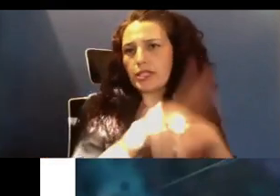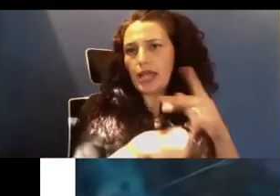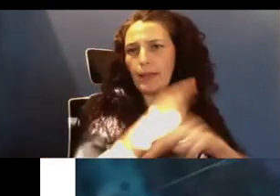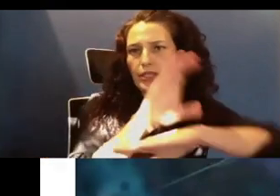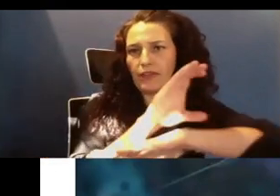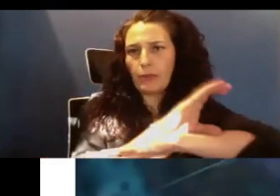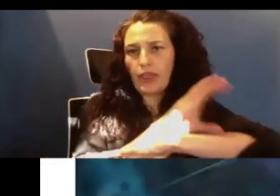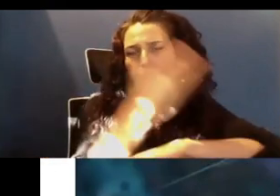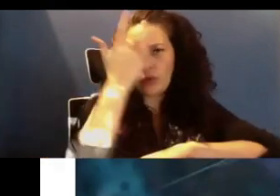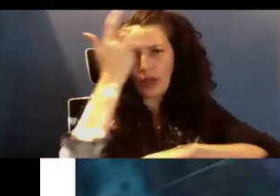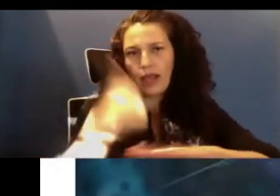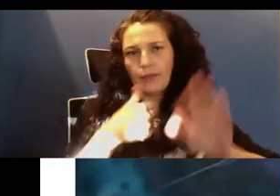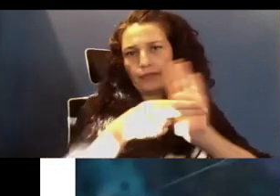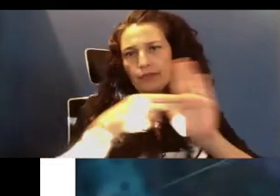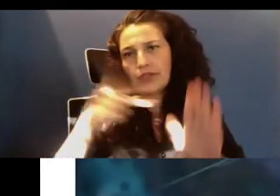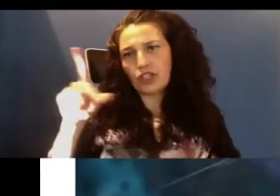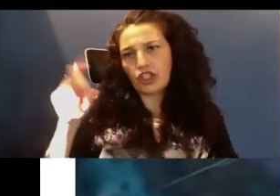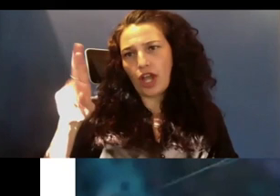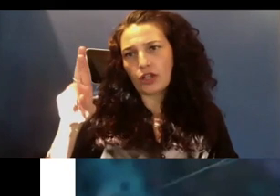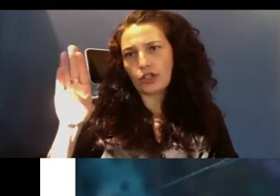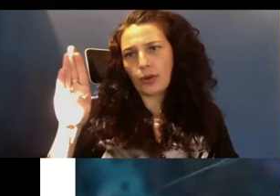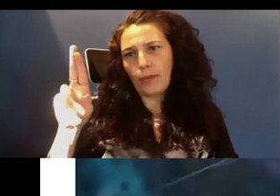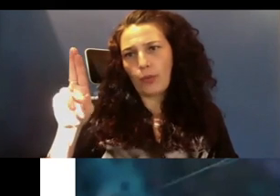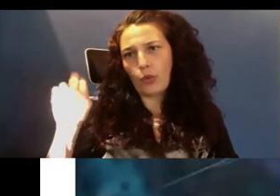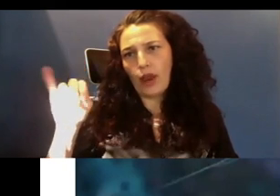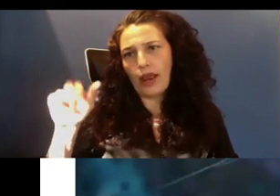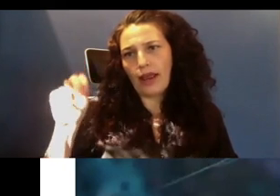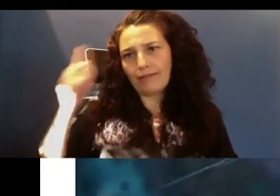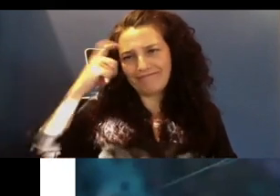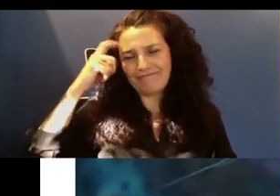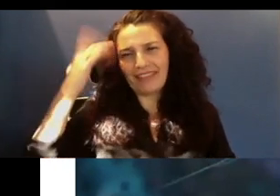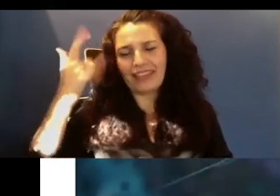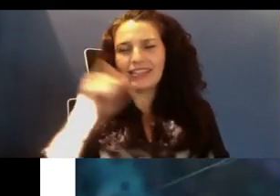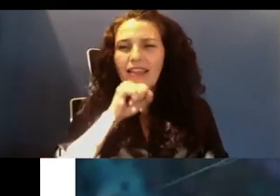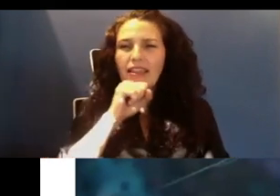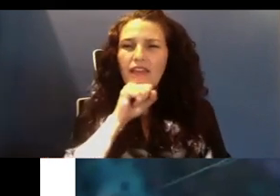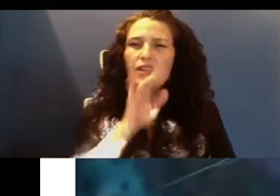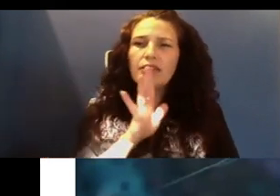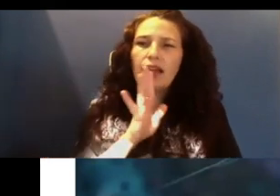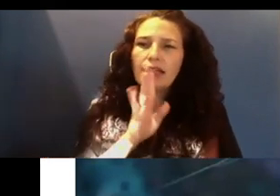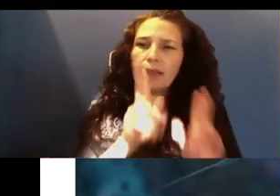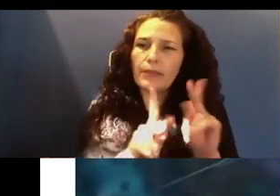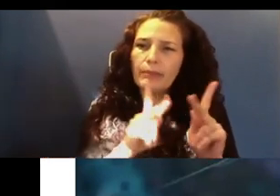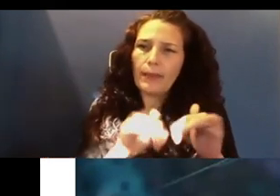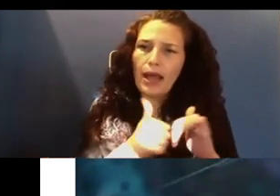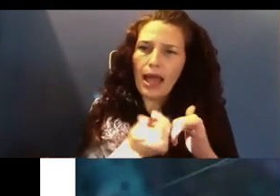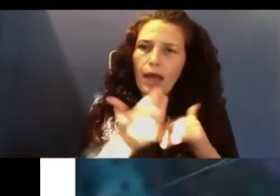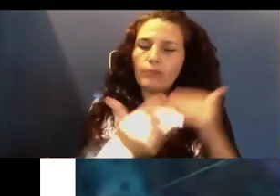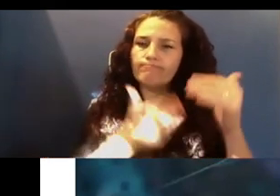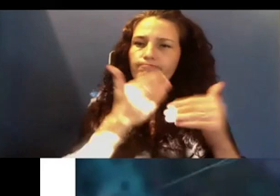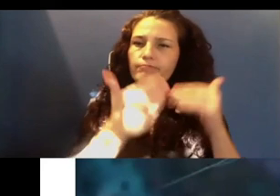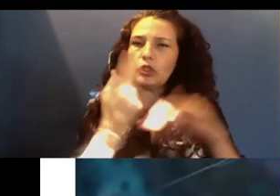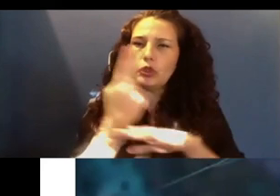love talking to people about the potential for science, the scientists that actually do the work, and how we can